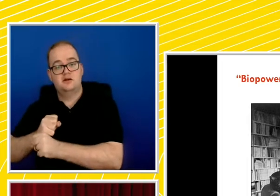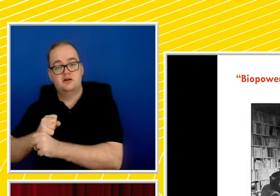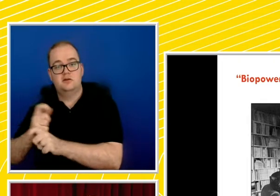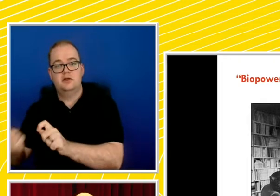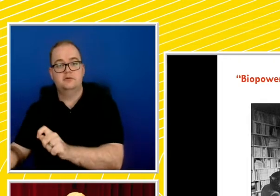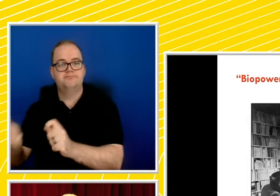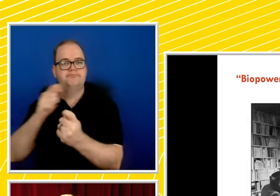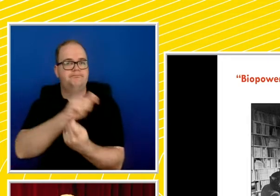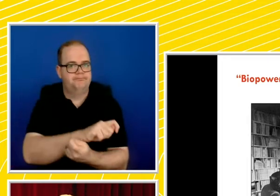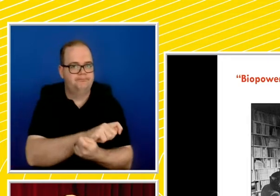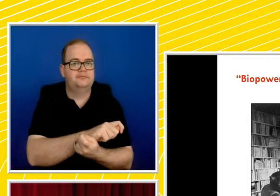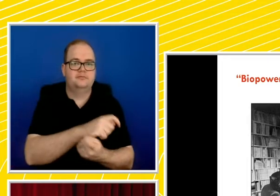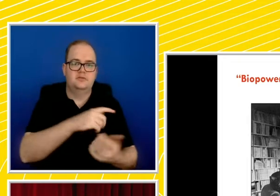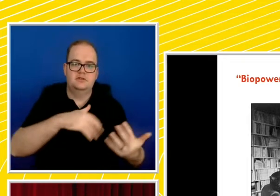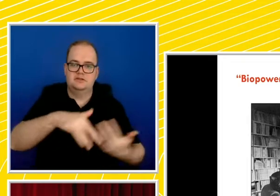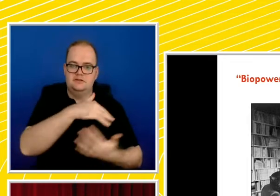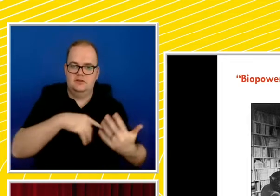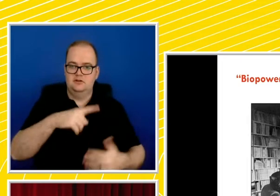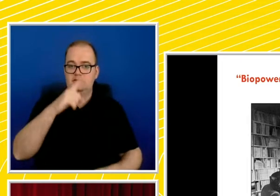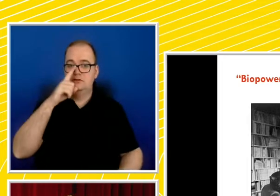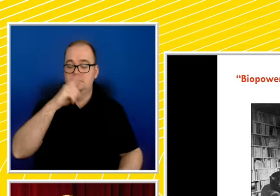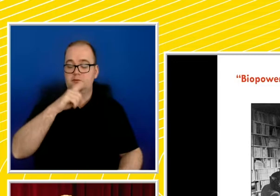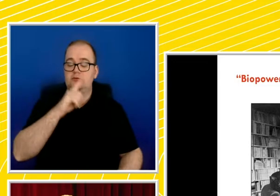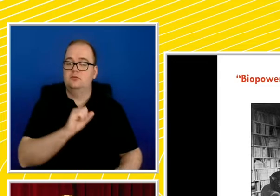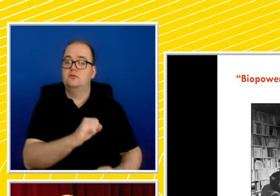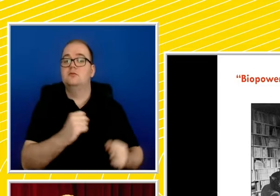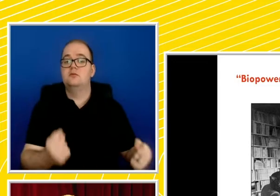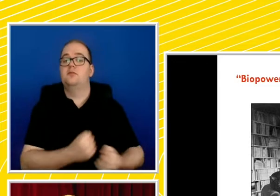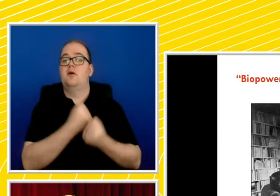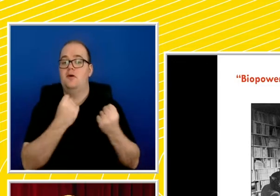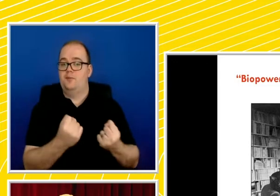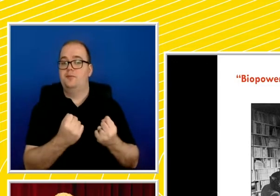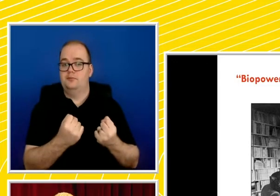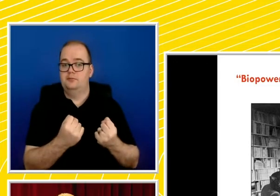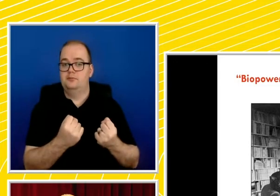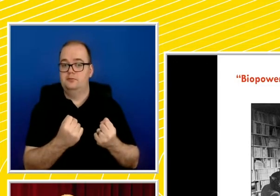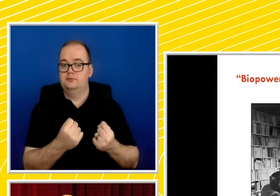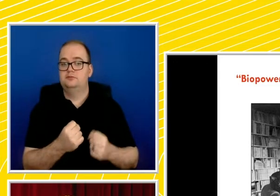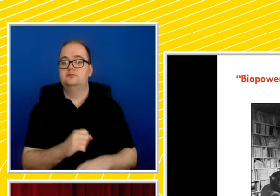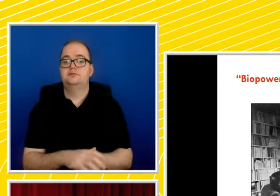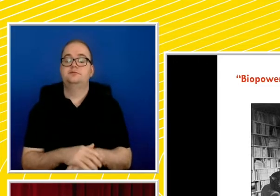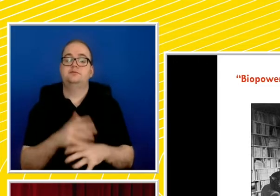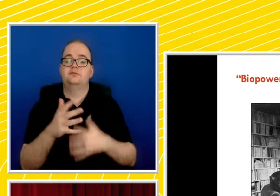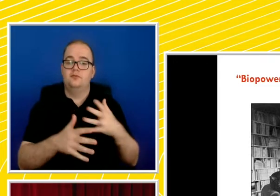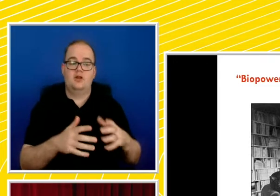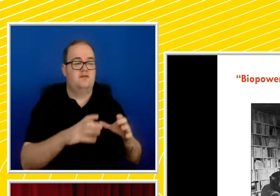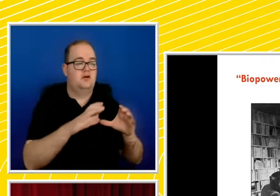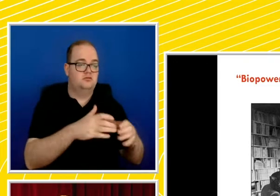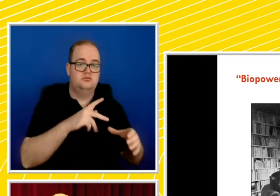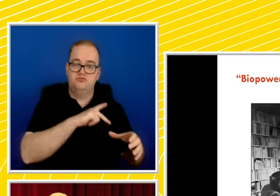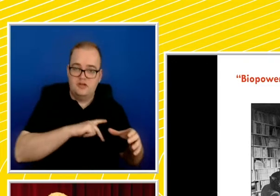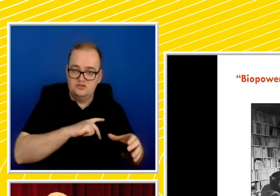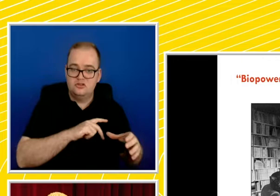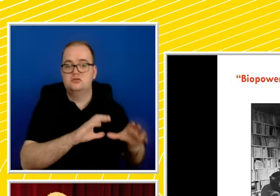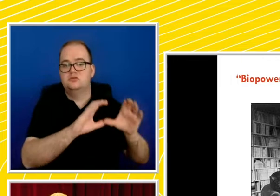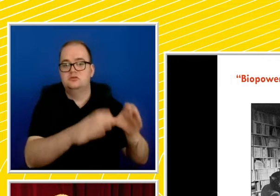power generated by particular forms of discourse, evident in what he describes as discursive formations, professional societies, individual